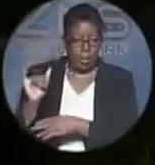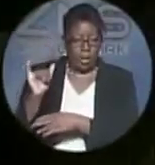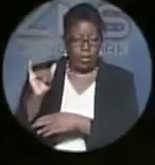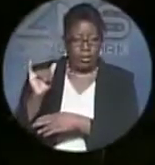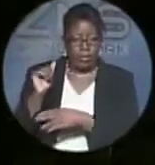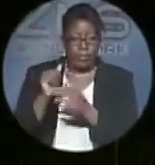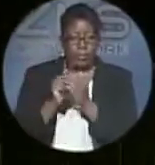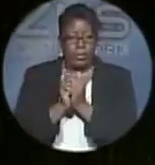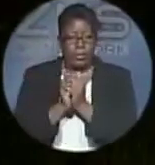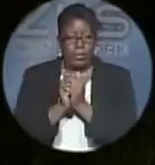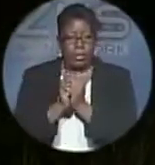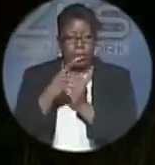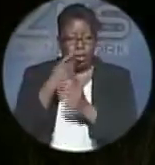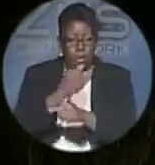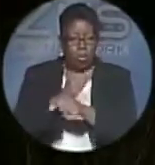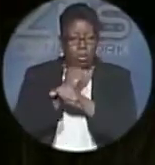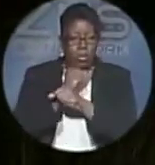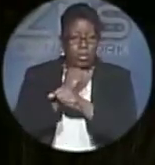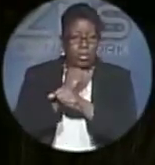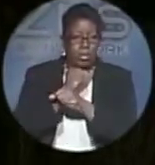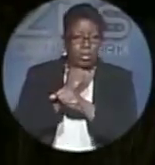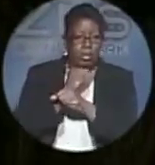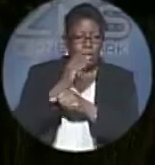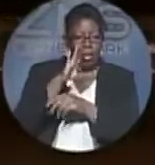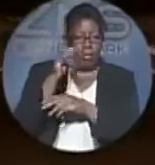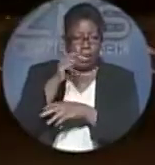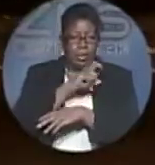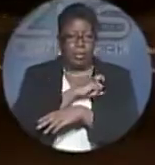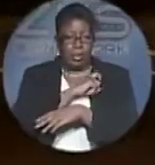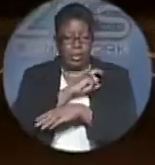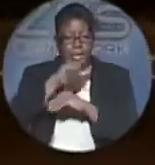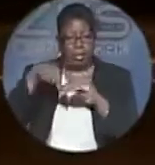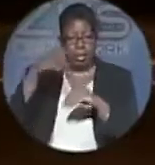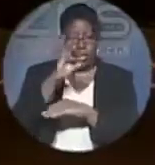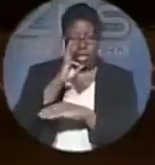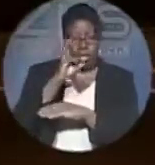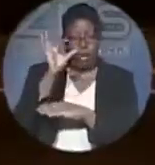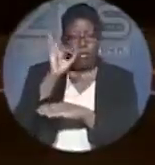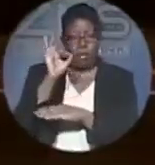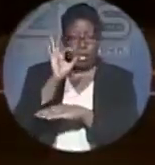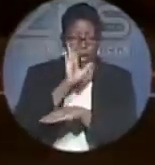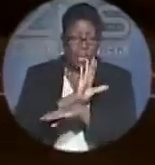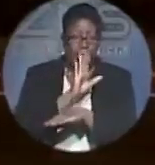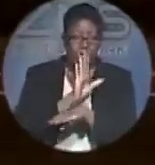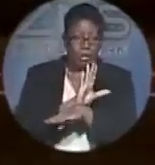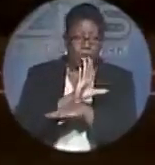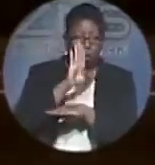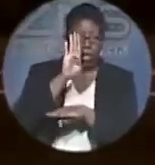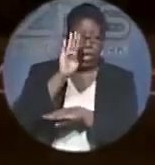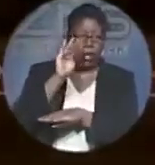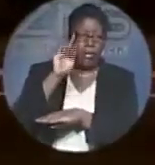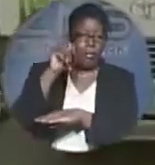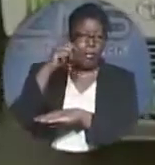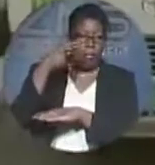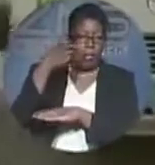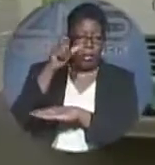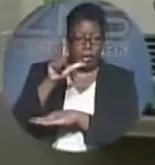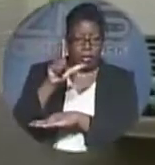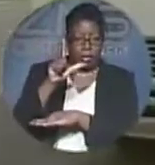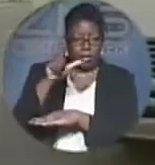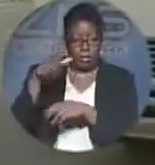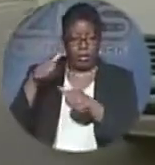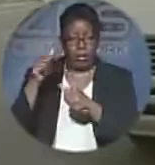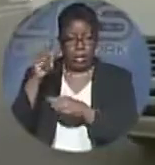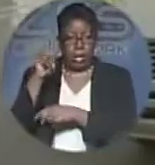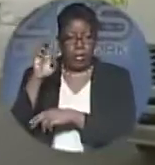Stapleton Gardens who was arrested by mobile division officers around 6 o'clock Friday evening on Bethel and Turncrest Avenues. And police arrested